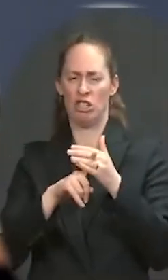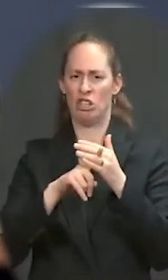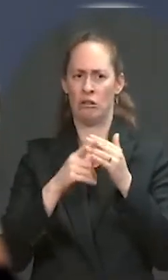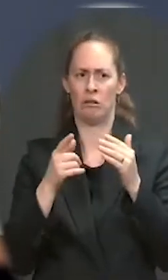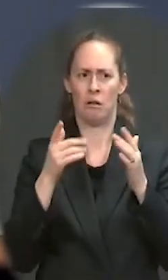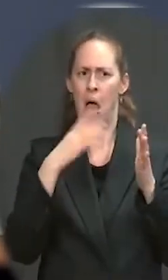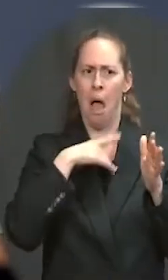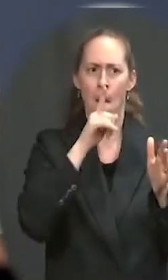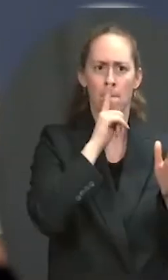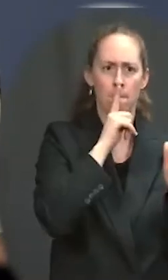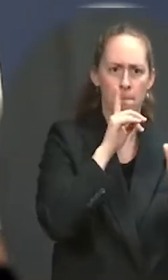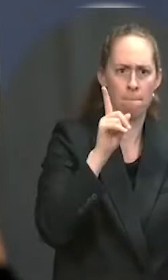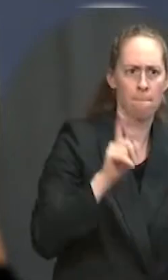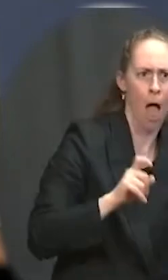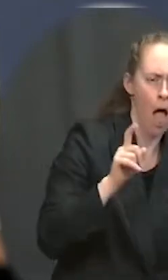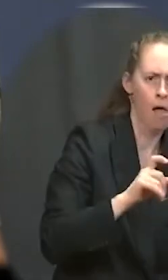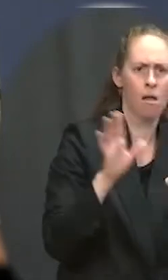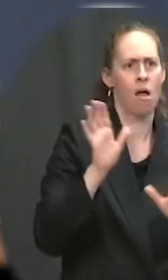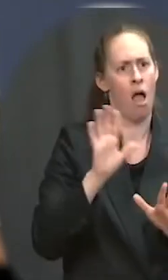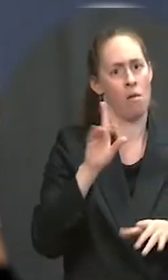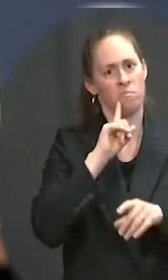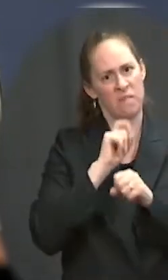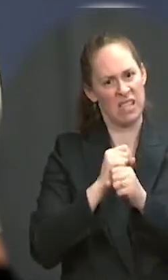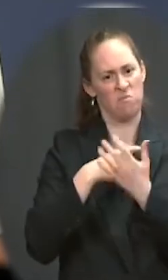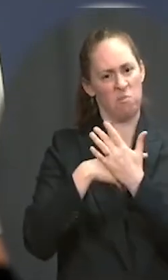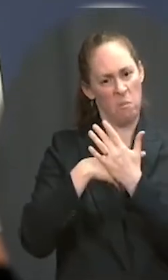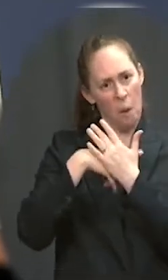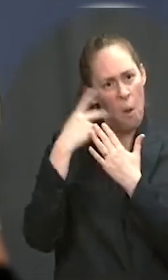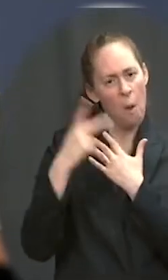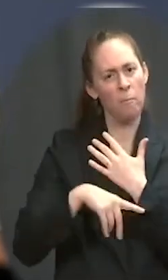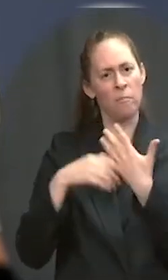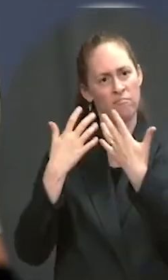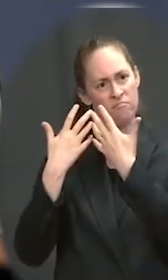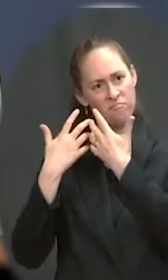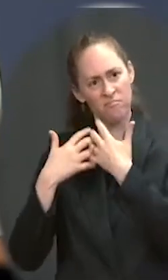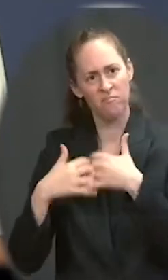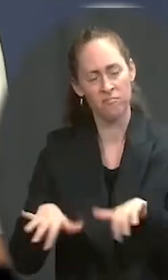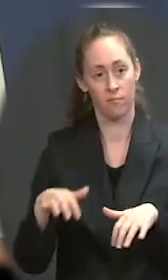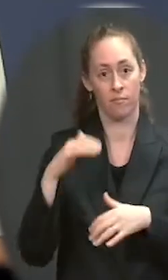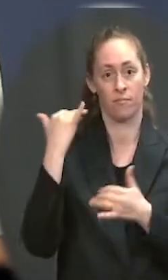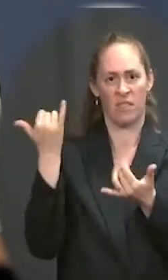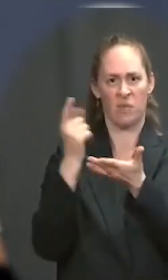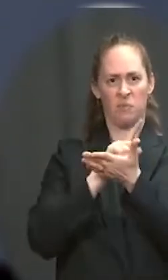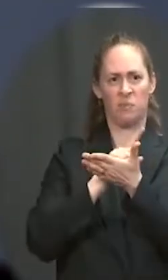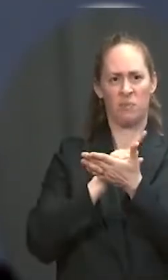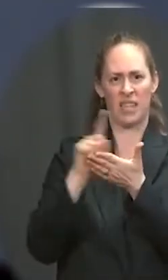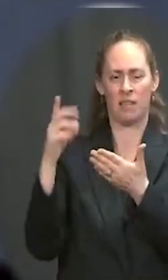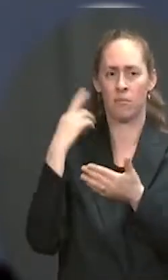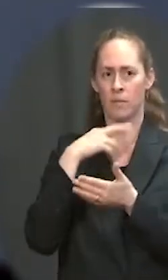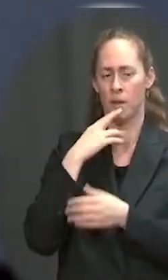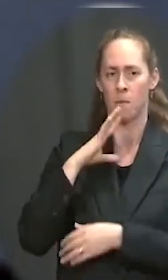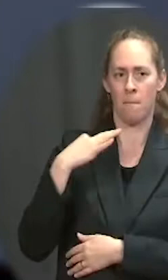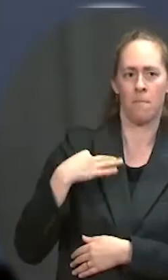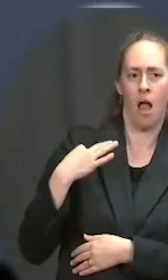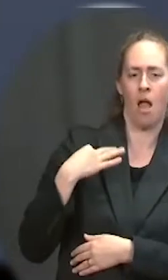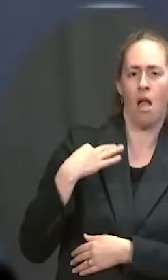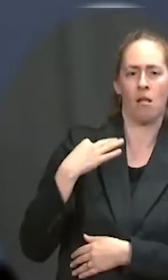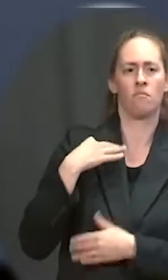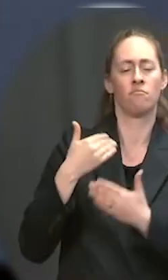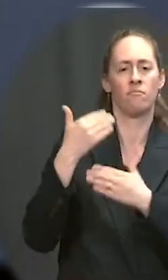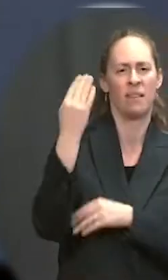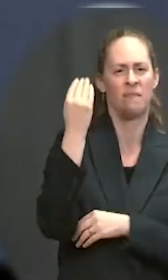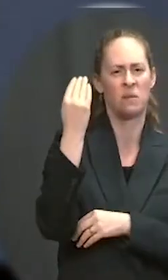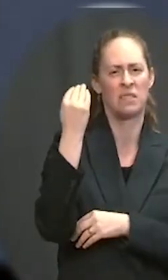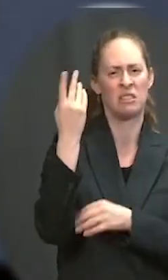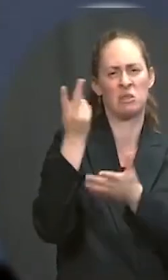actual part of it, not the pilot. Those who applied this week can expect up to up to 14 days on average from submission to funding. So it'll be